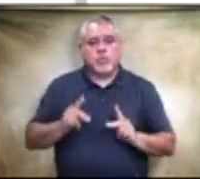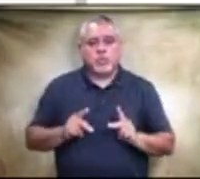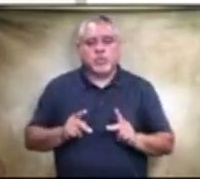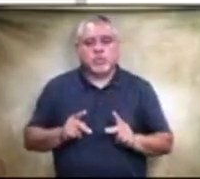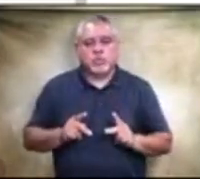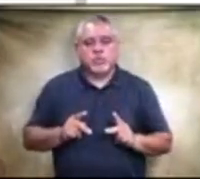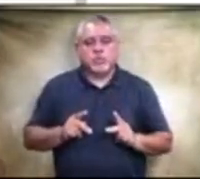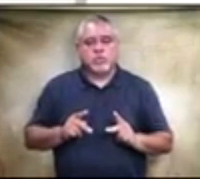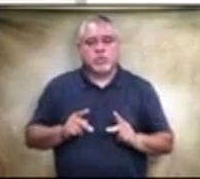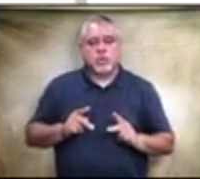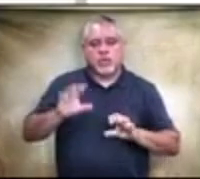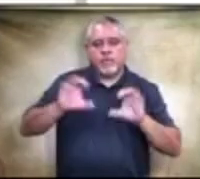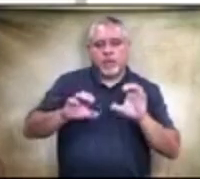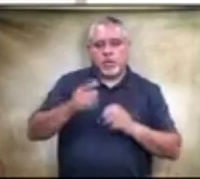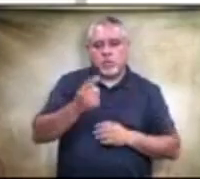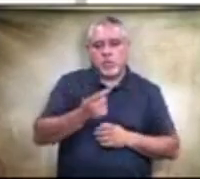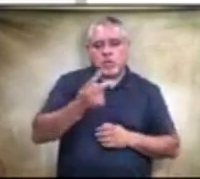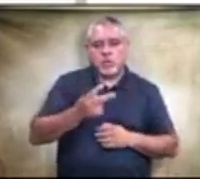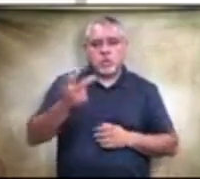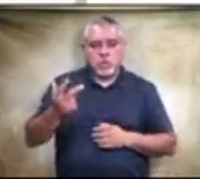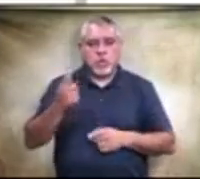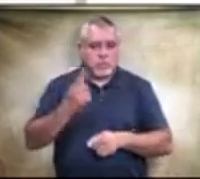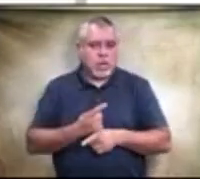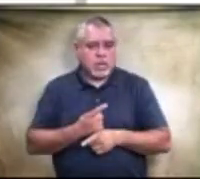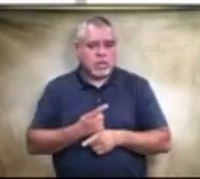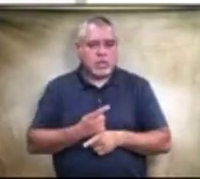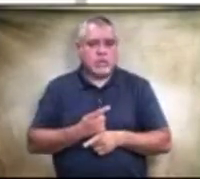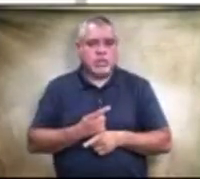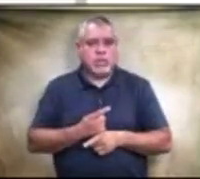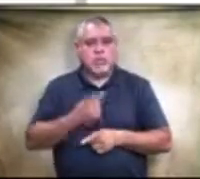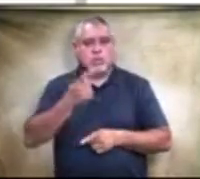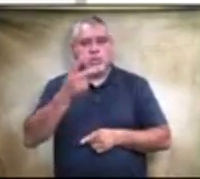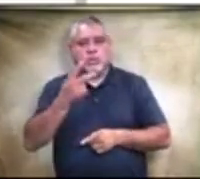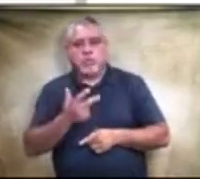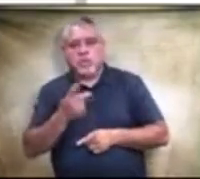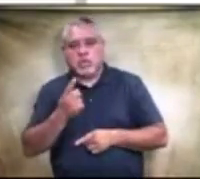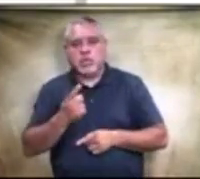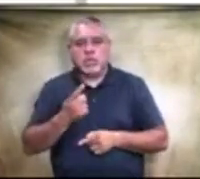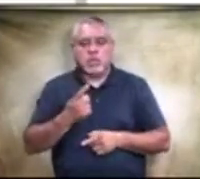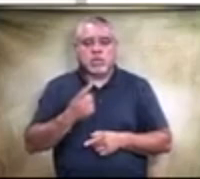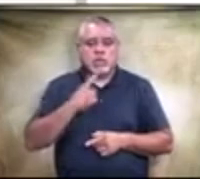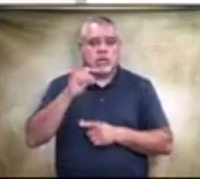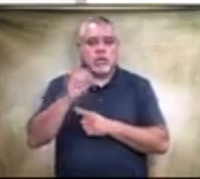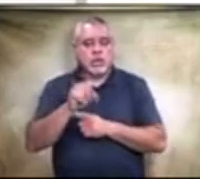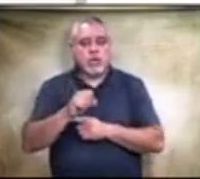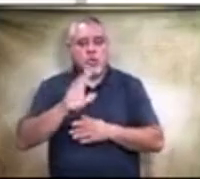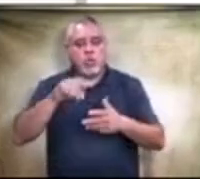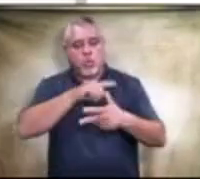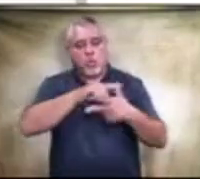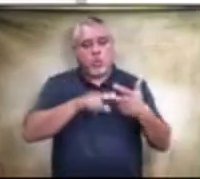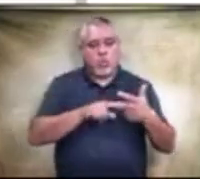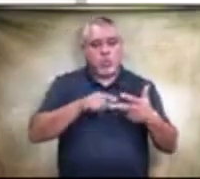Evaluator one, two, and three. Correct. Yes, sir. Yes, sir. Where all of these folks.